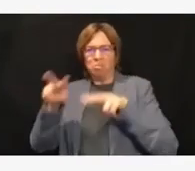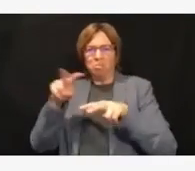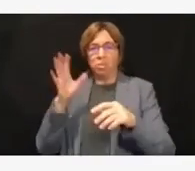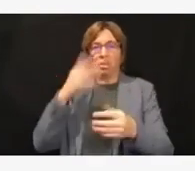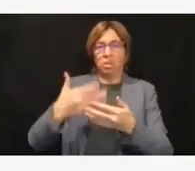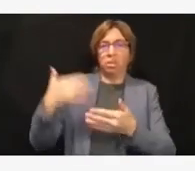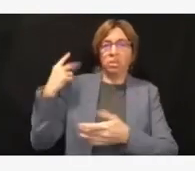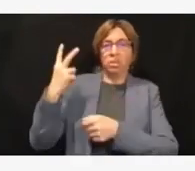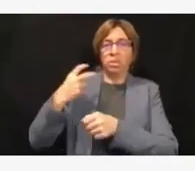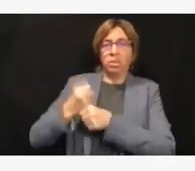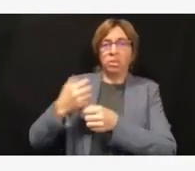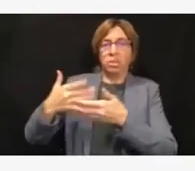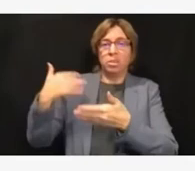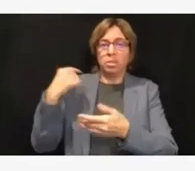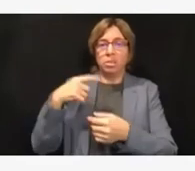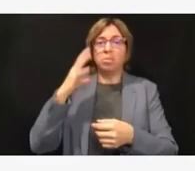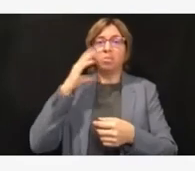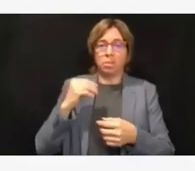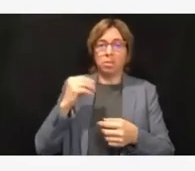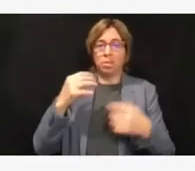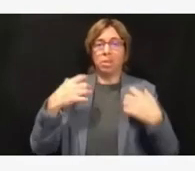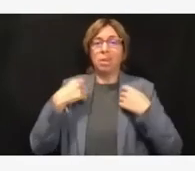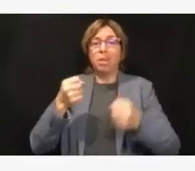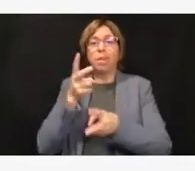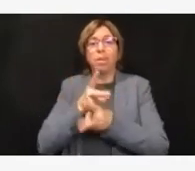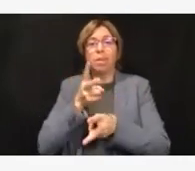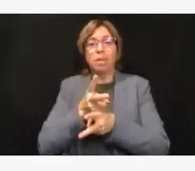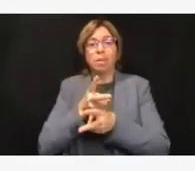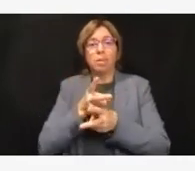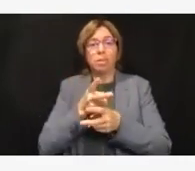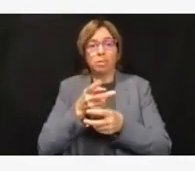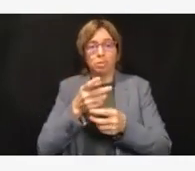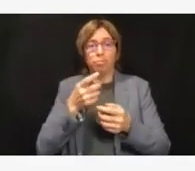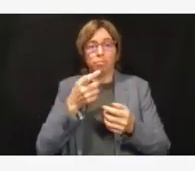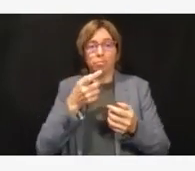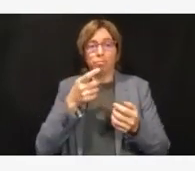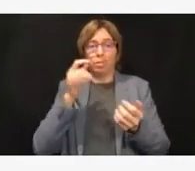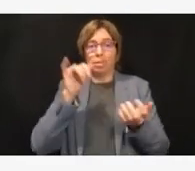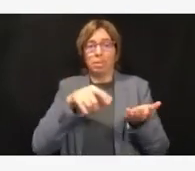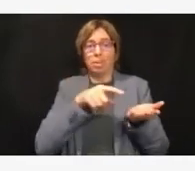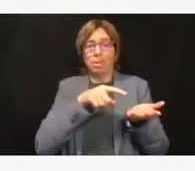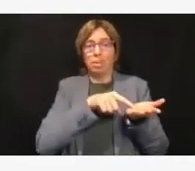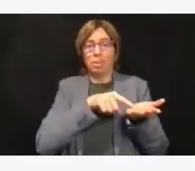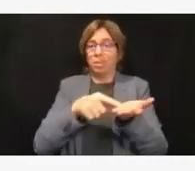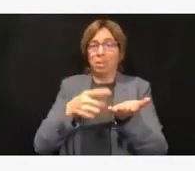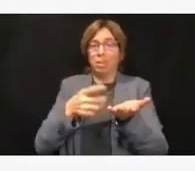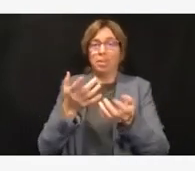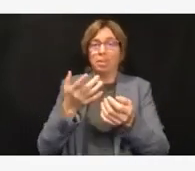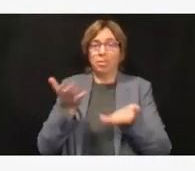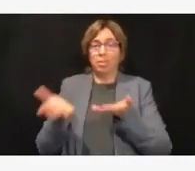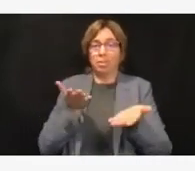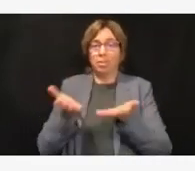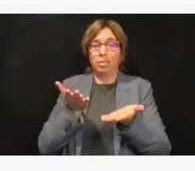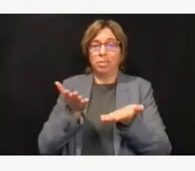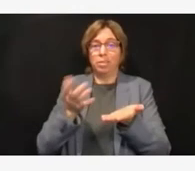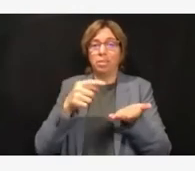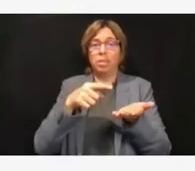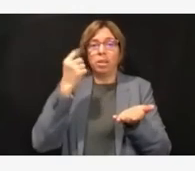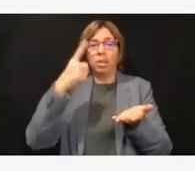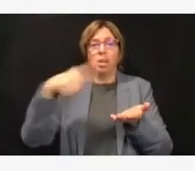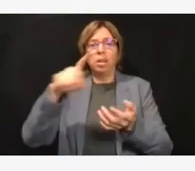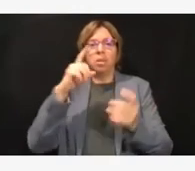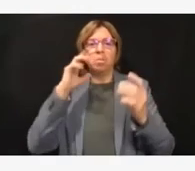of health care delivery and the kinds of things that you're expecting to see? Okay, yeah, thank you, Audrey, for that question.